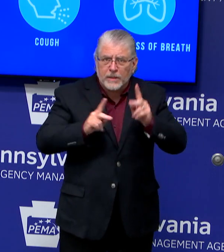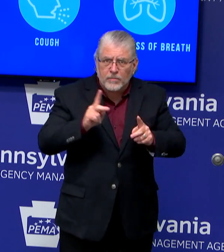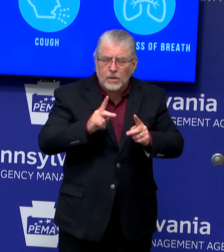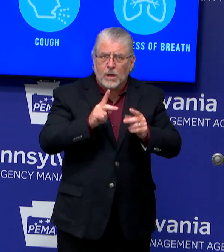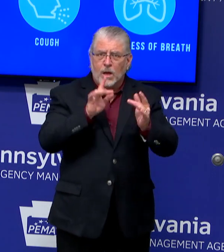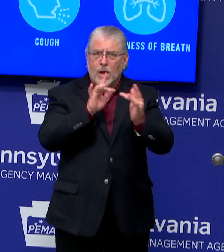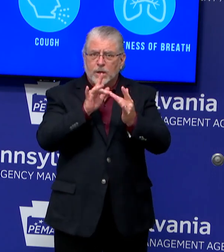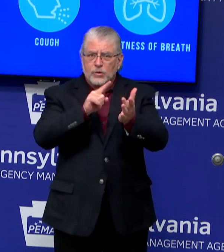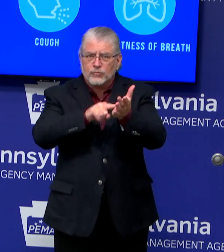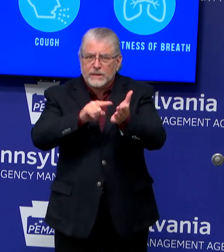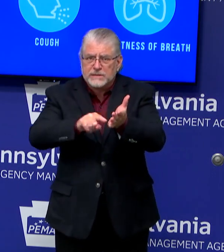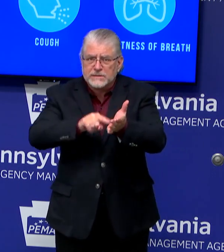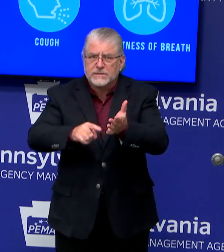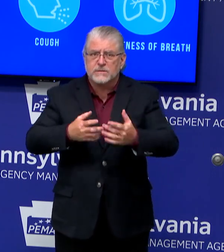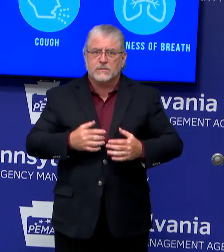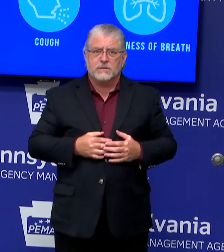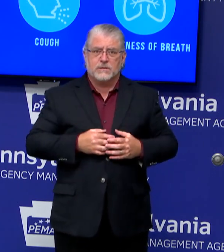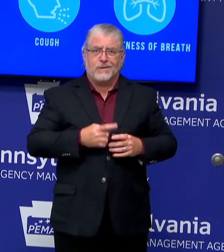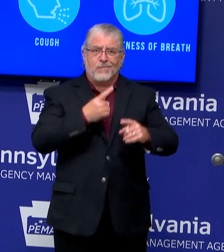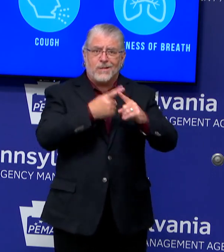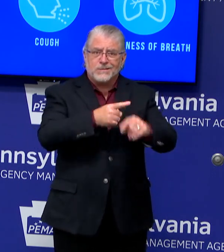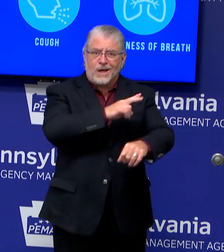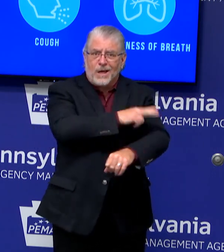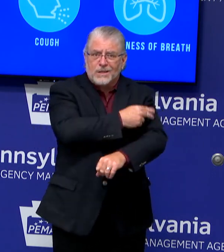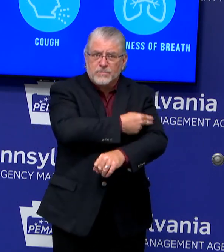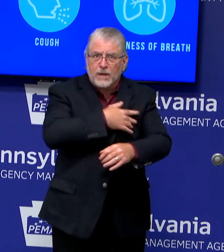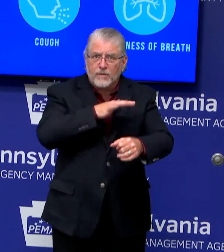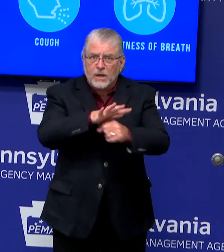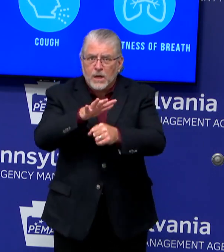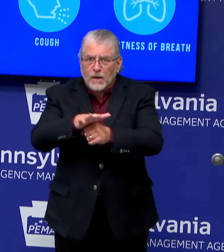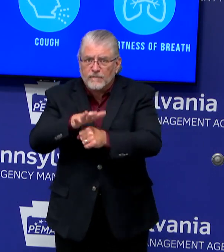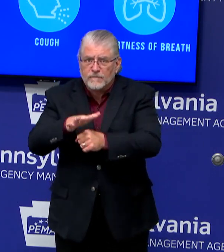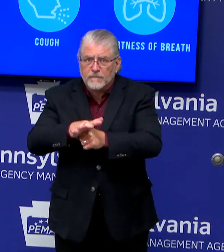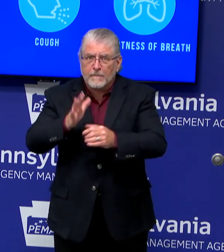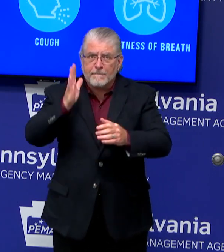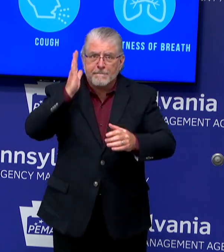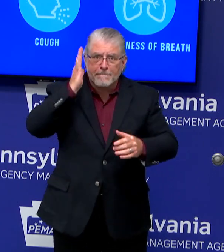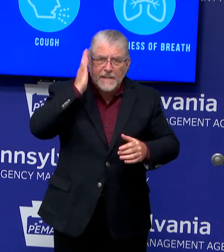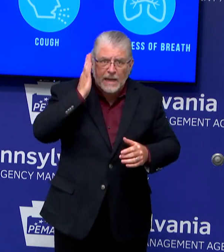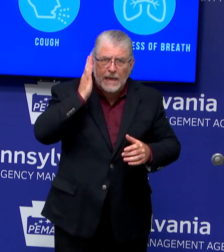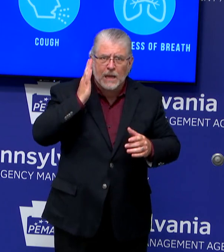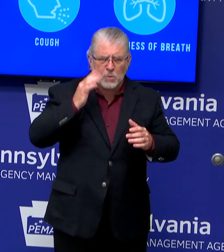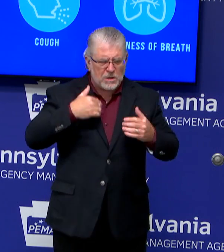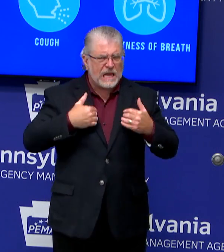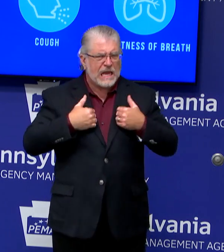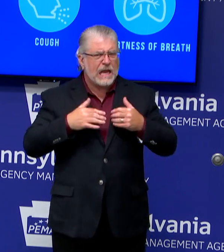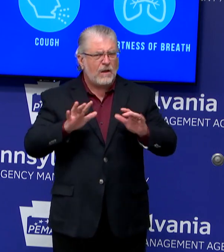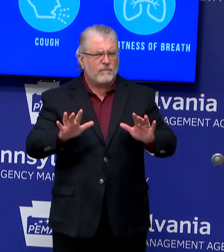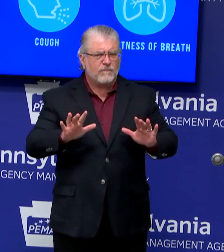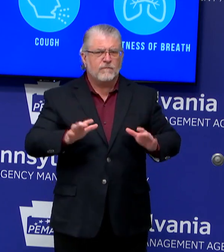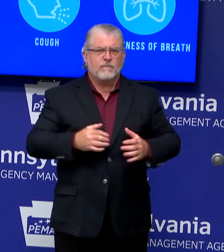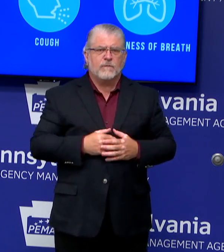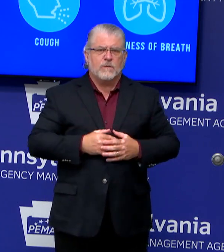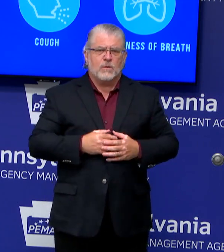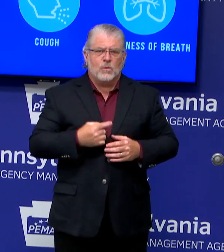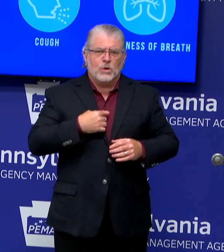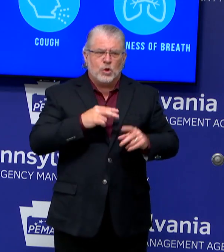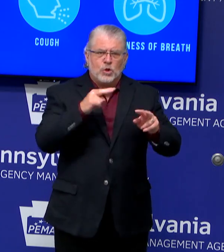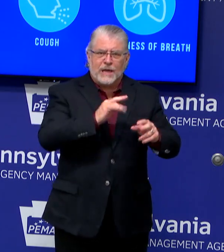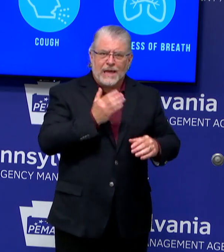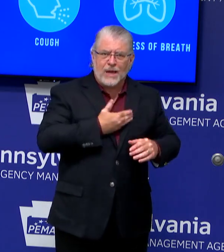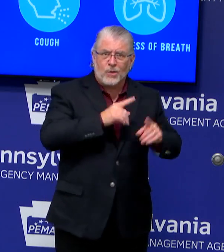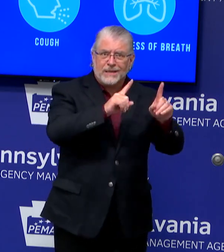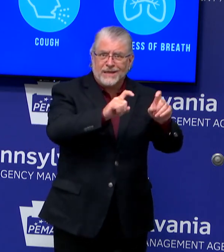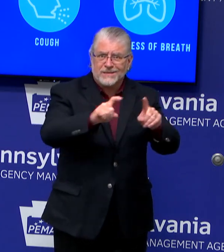whether there's hospital capacity, and there is certainly hospital capacity. We look at our testing, and we do actually, if she runs programs, we do all the